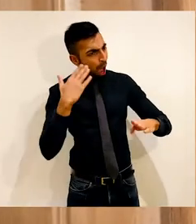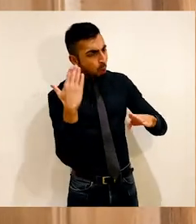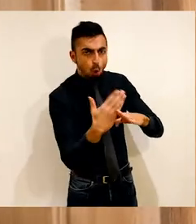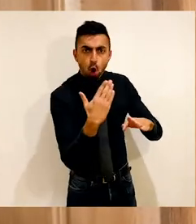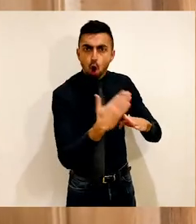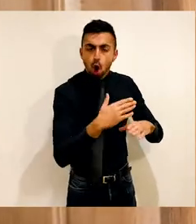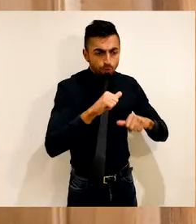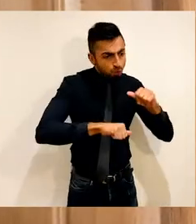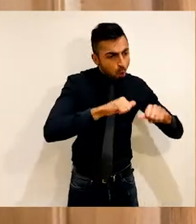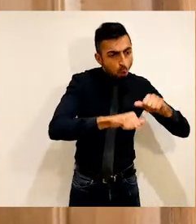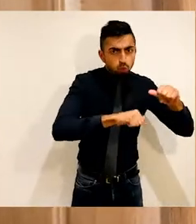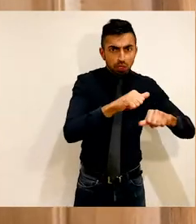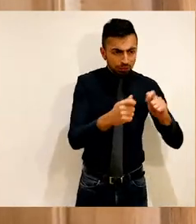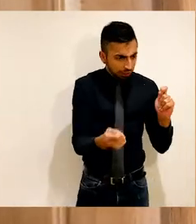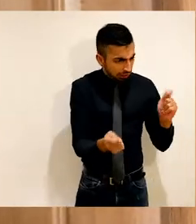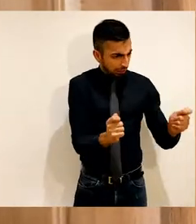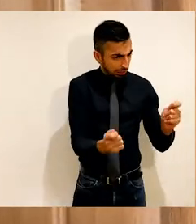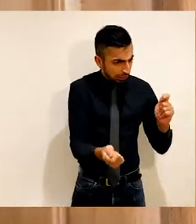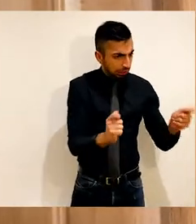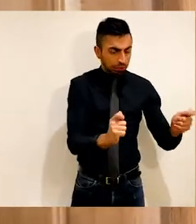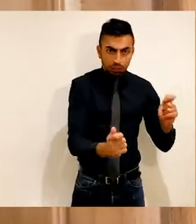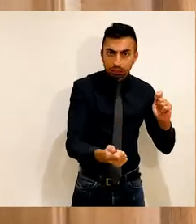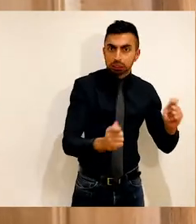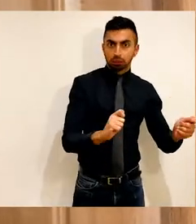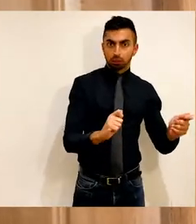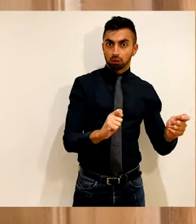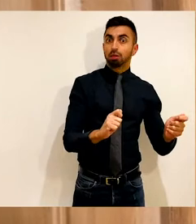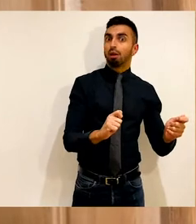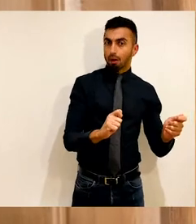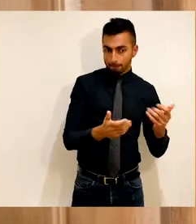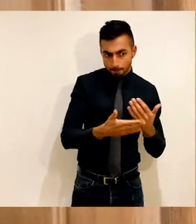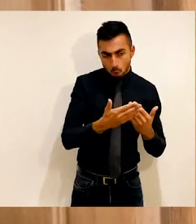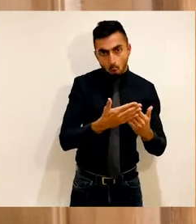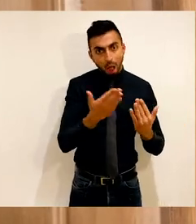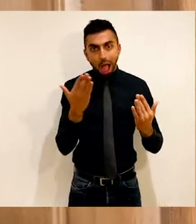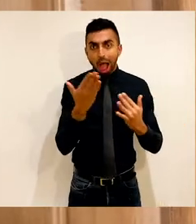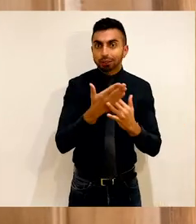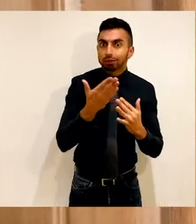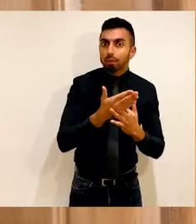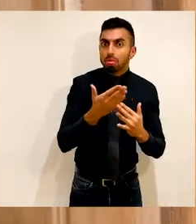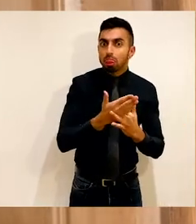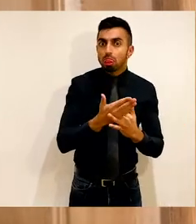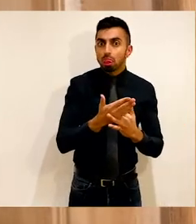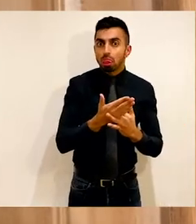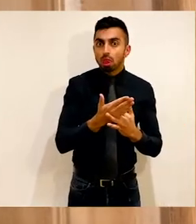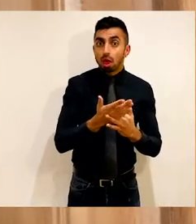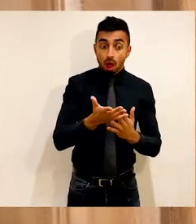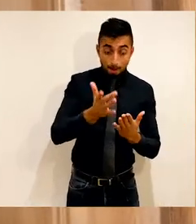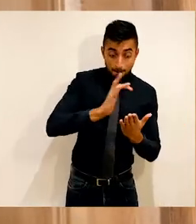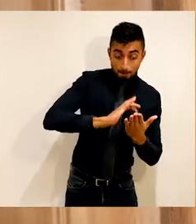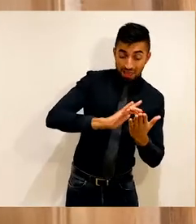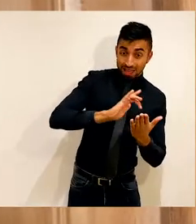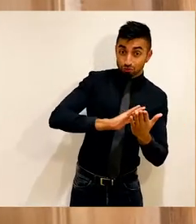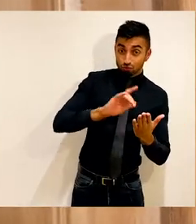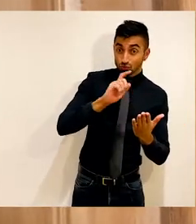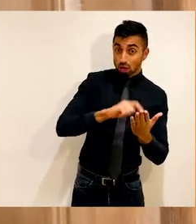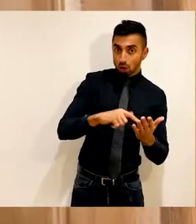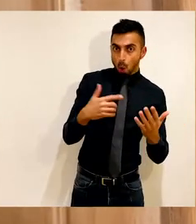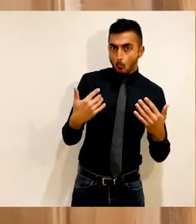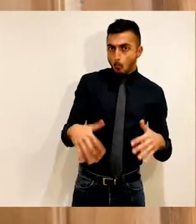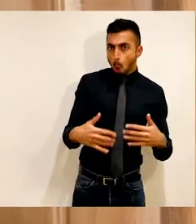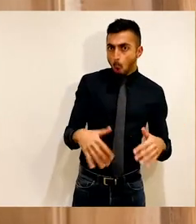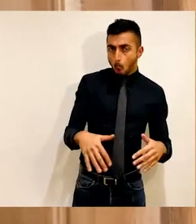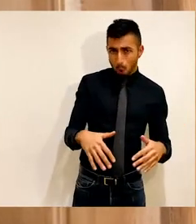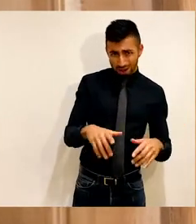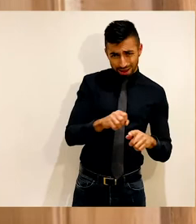But how do we evolve it and implement it in the company workflow? How do we use Pinterest's